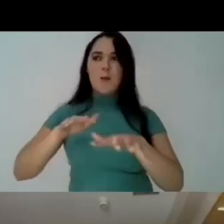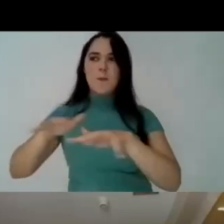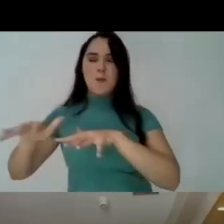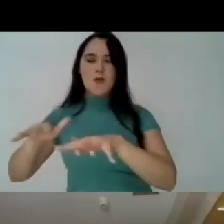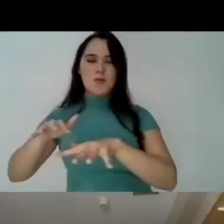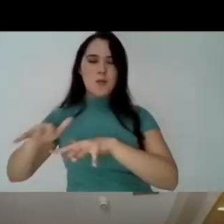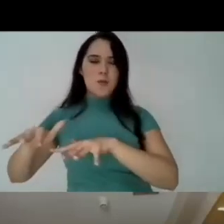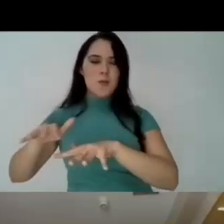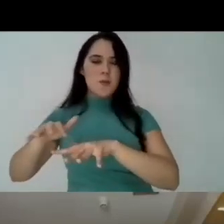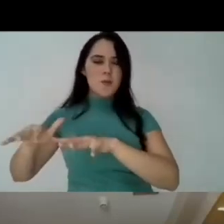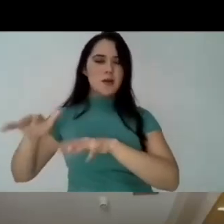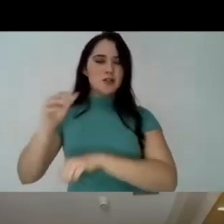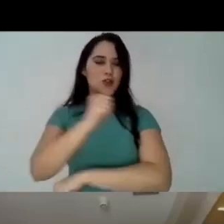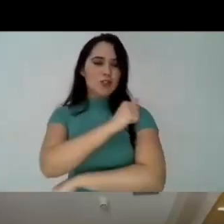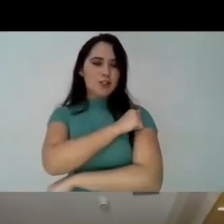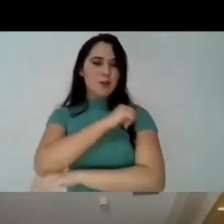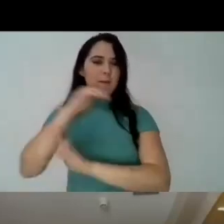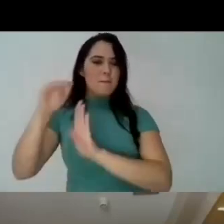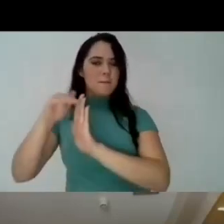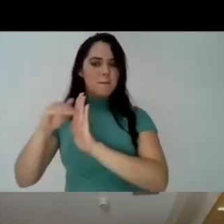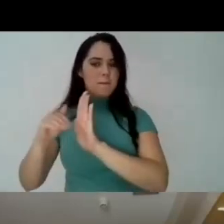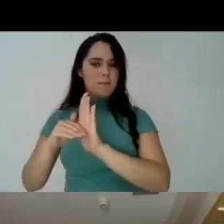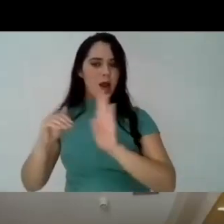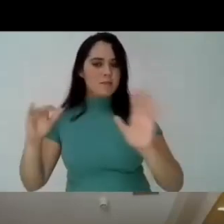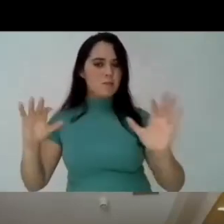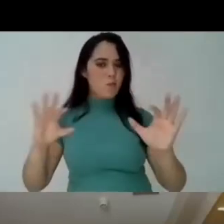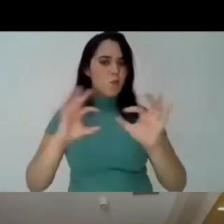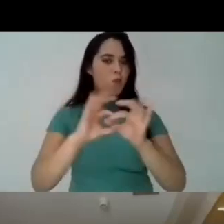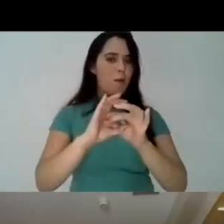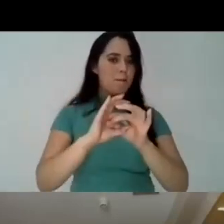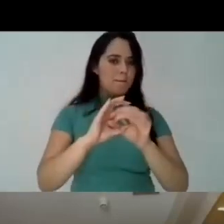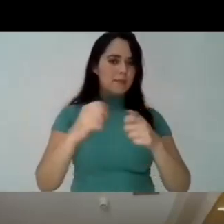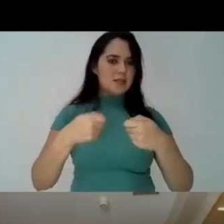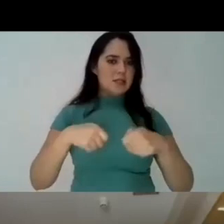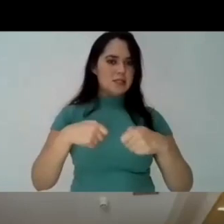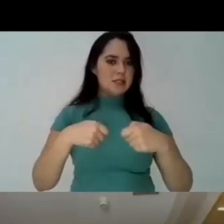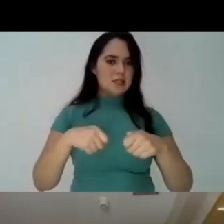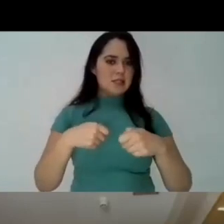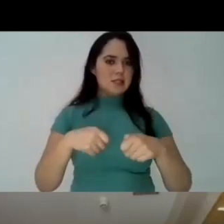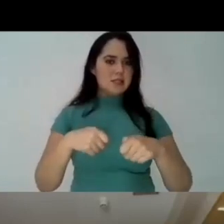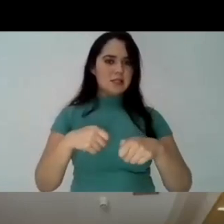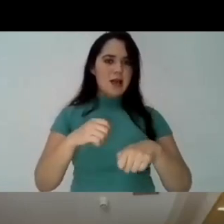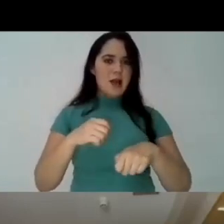union of the different agendas uh to make this